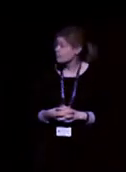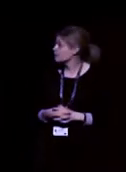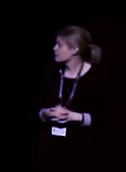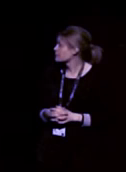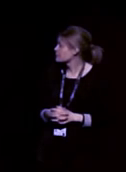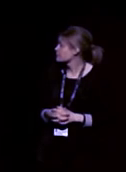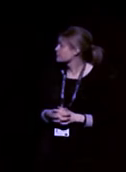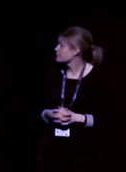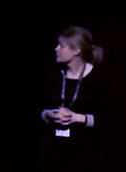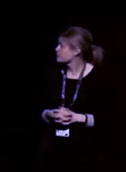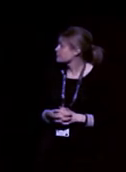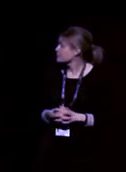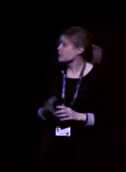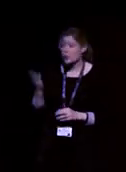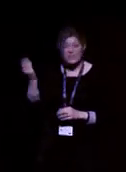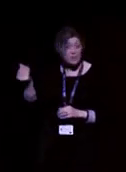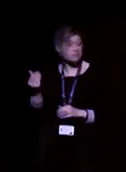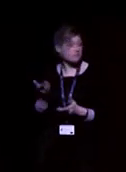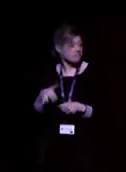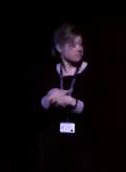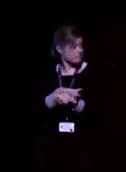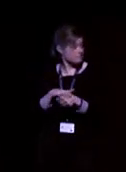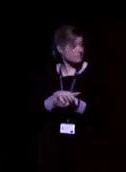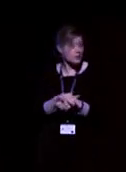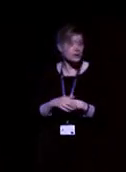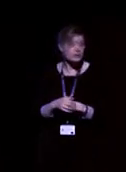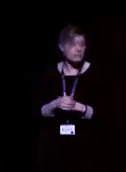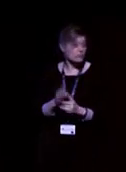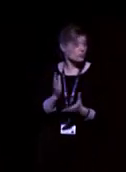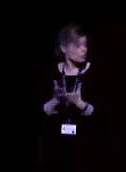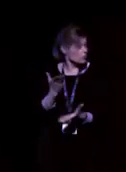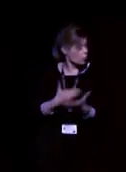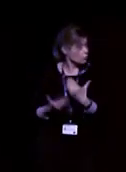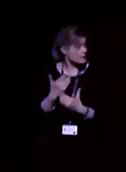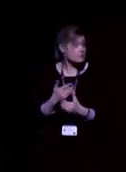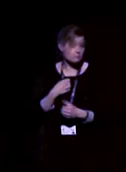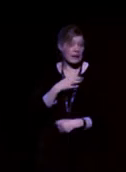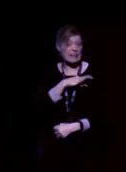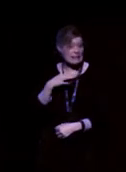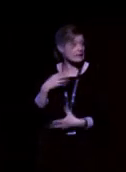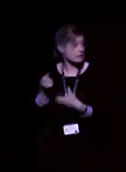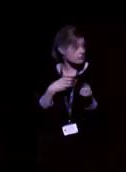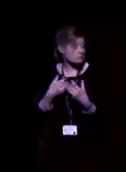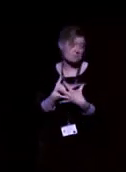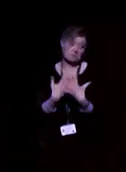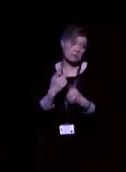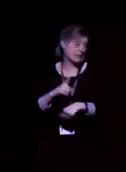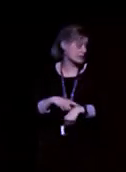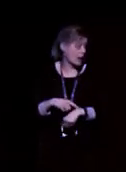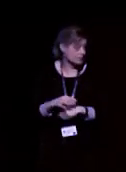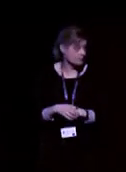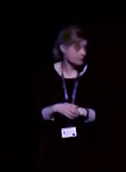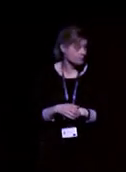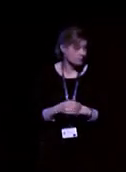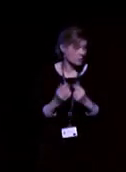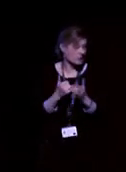So I've got a few scenarios which I've come across in my clinics lots of times of where assistive listening devices can